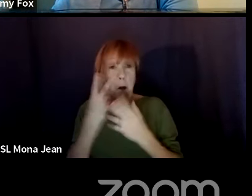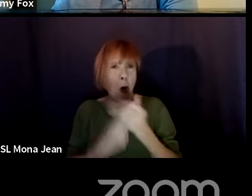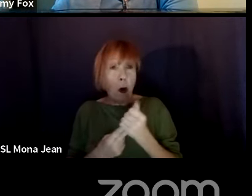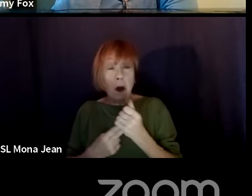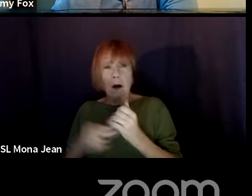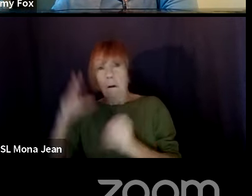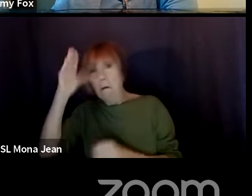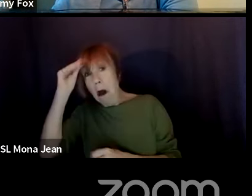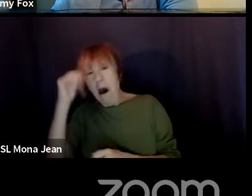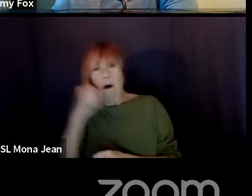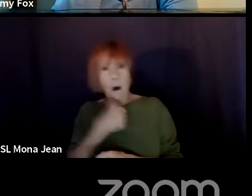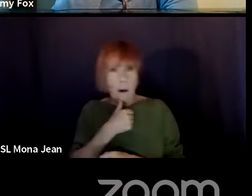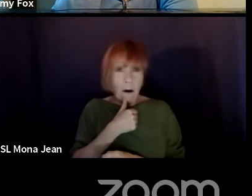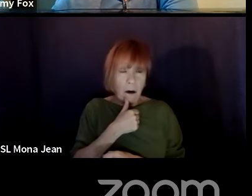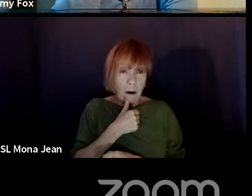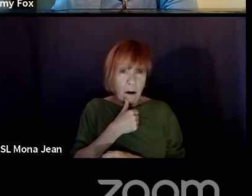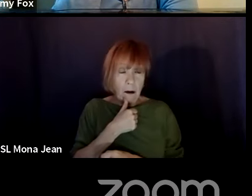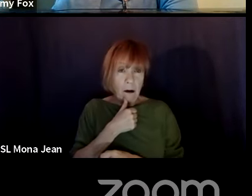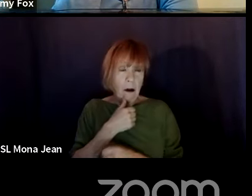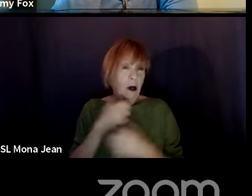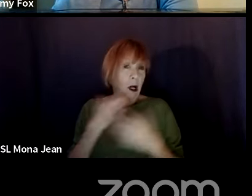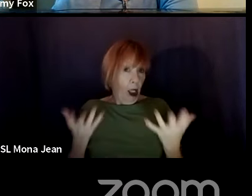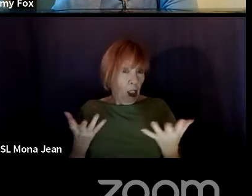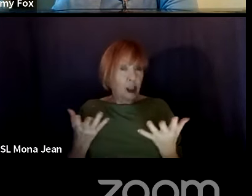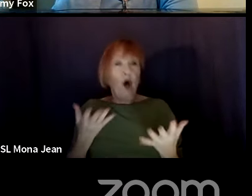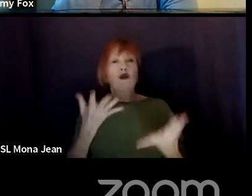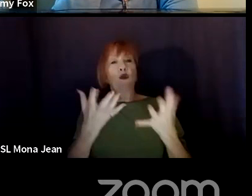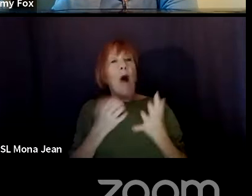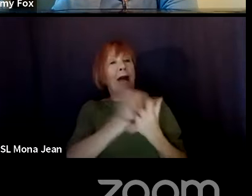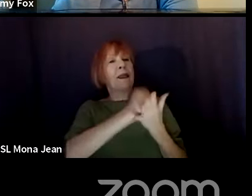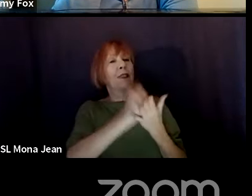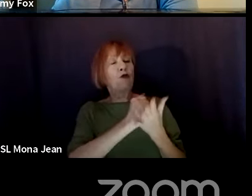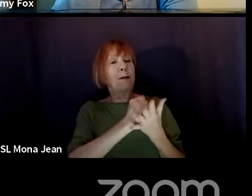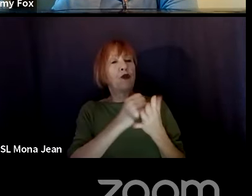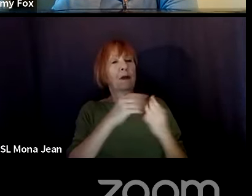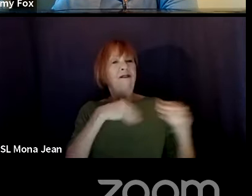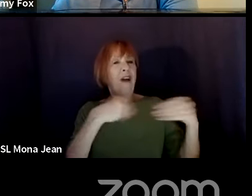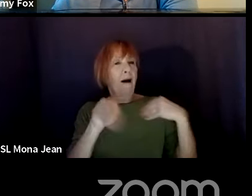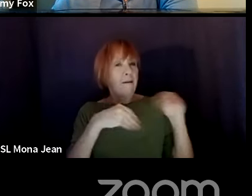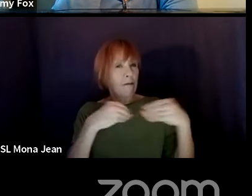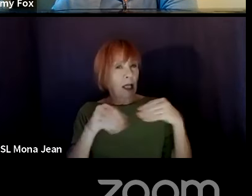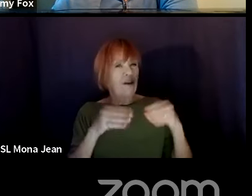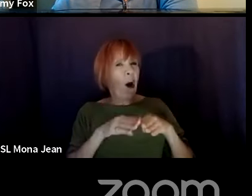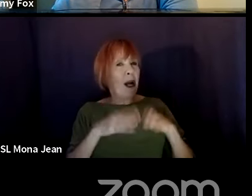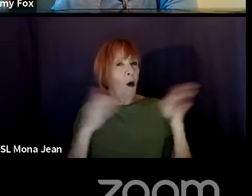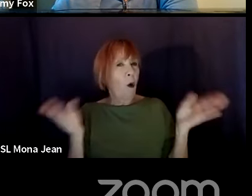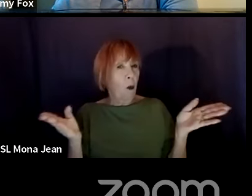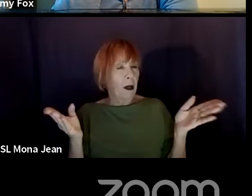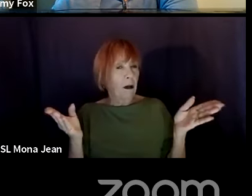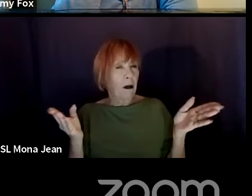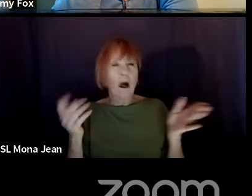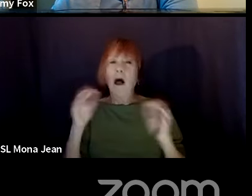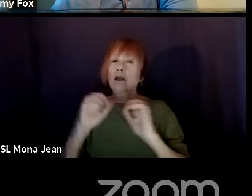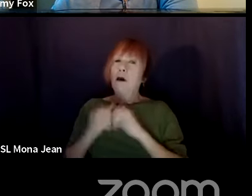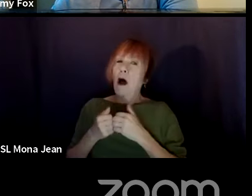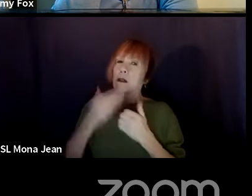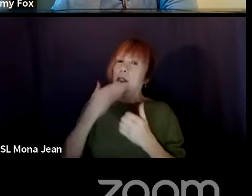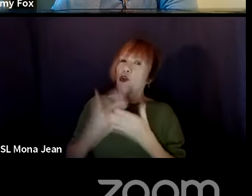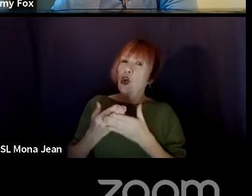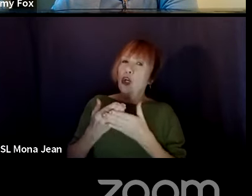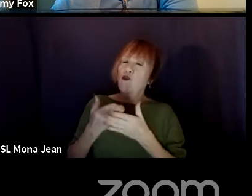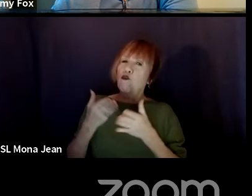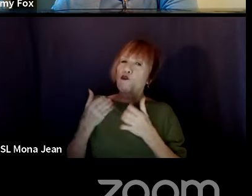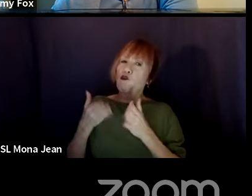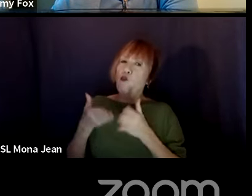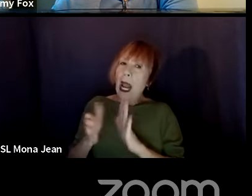for the script as possible. Um, are, I, what are some good ways to do that? Or